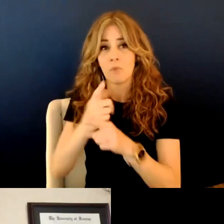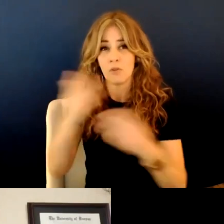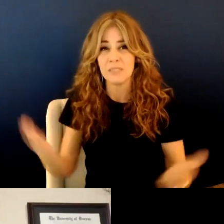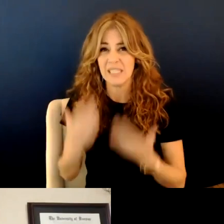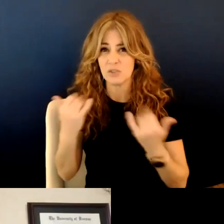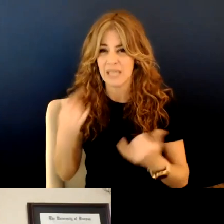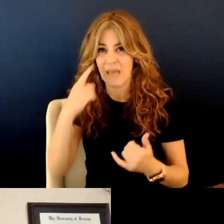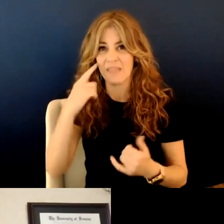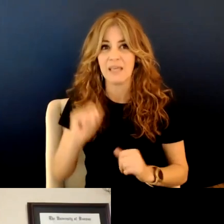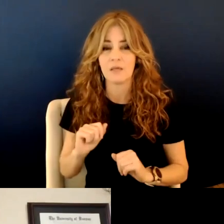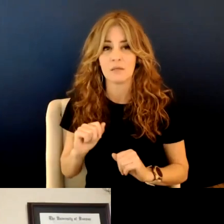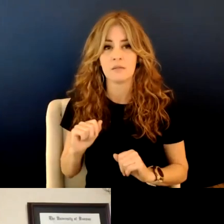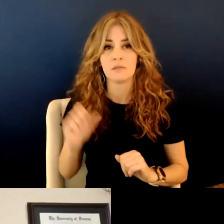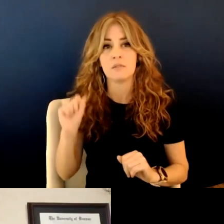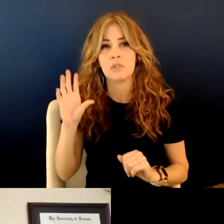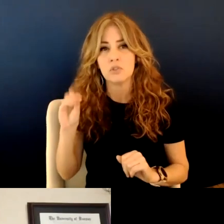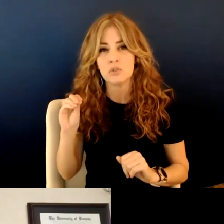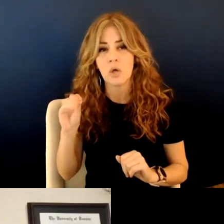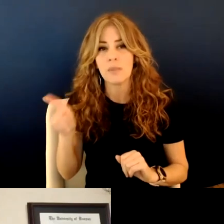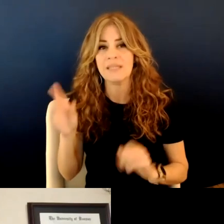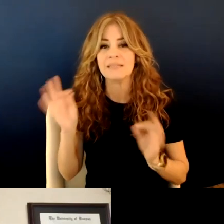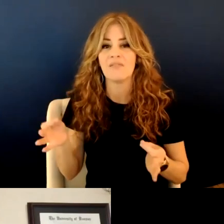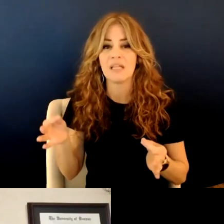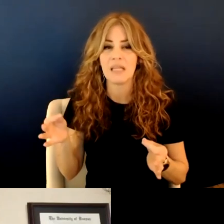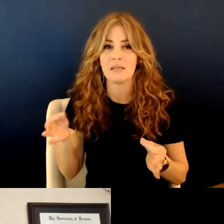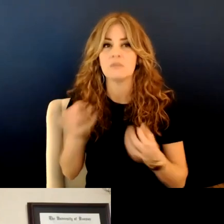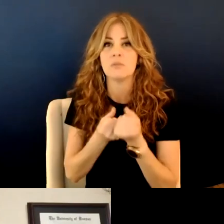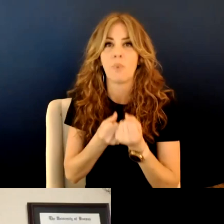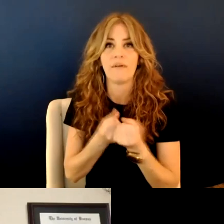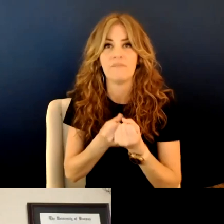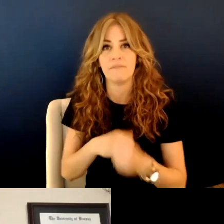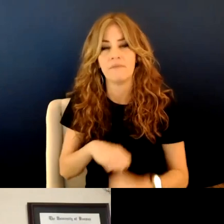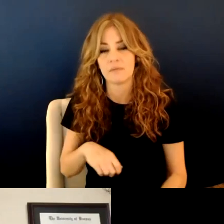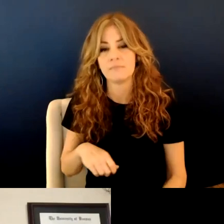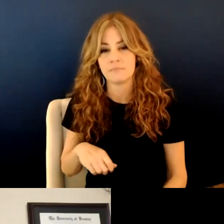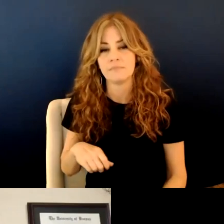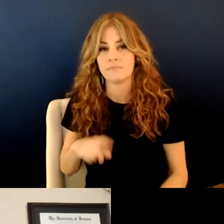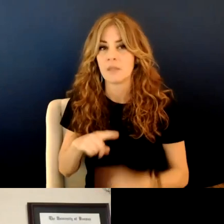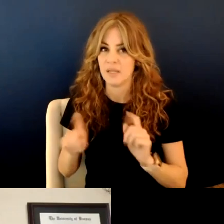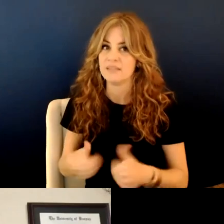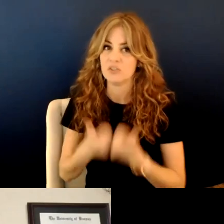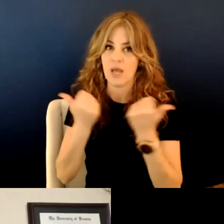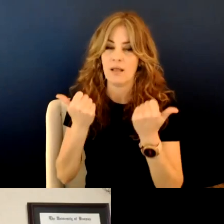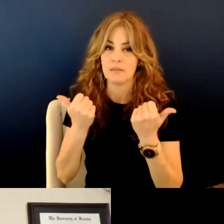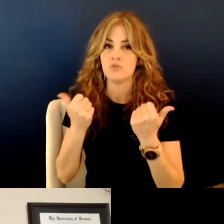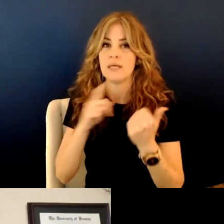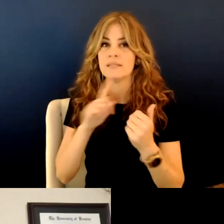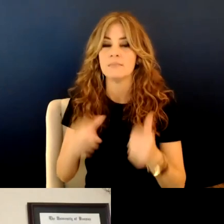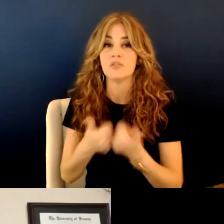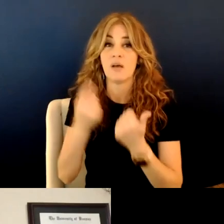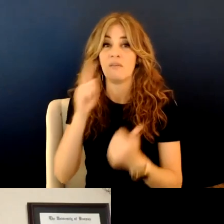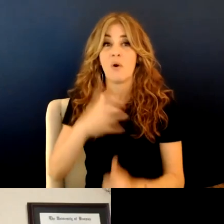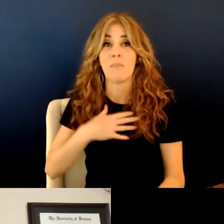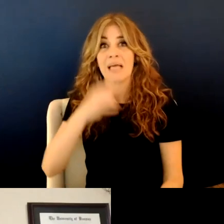Um, so, um, he's, he's definitely supportive. Um, but it's a challenge and it's even been a challenge for my kids